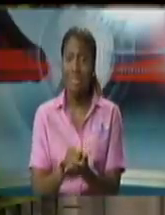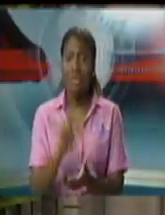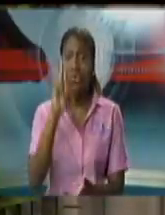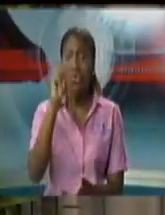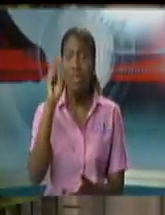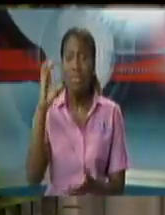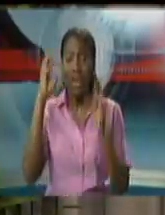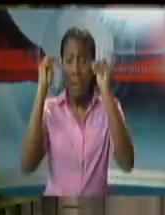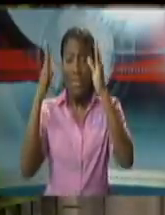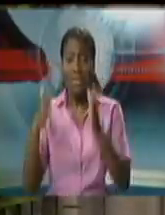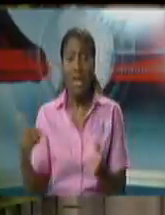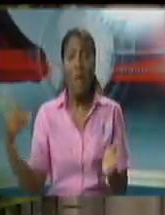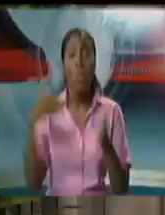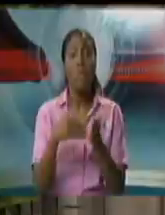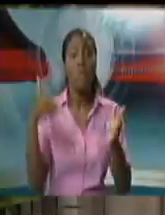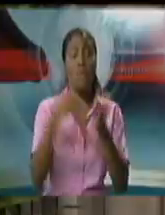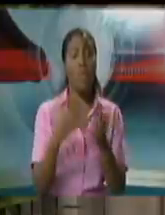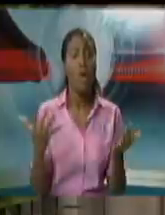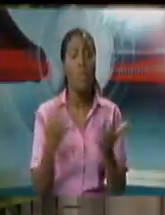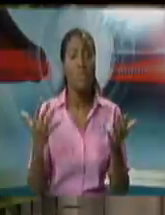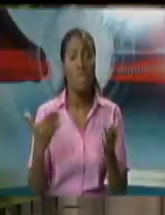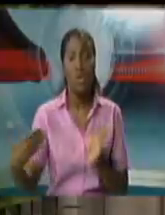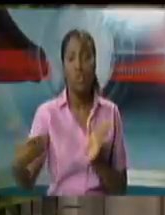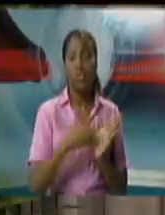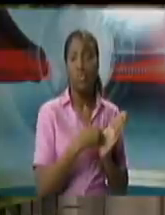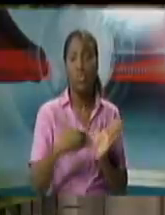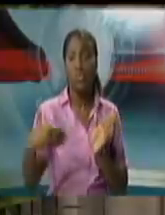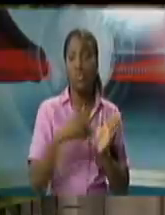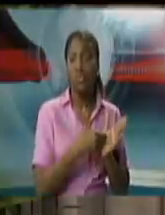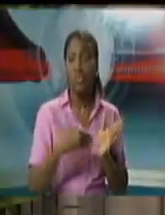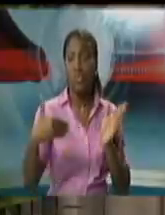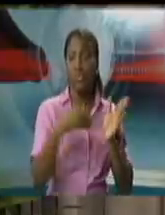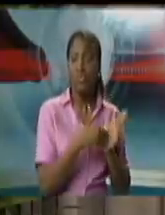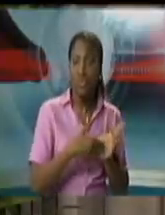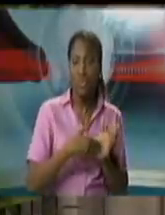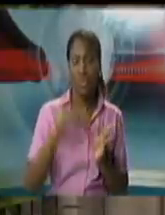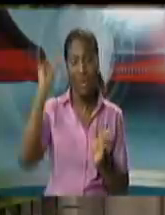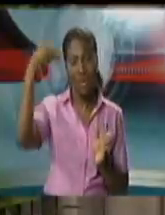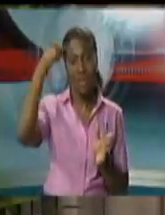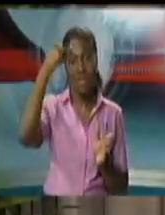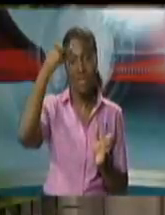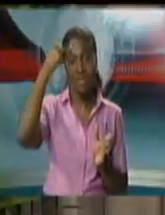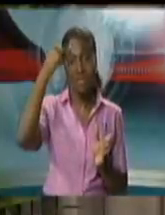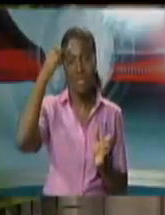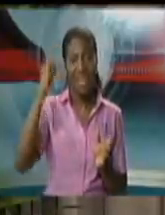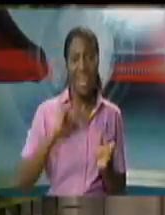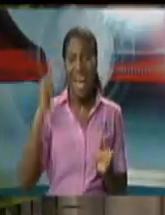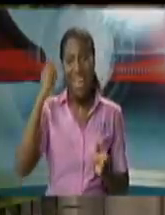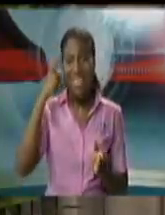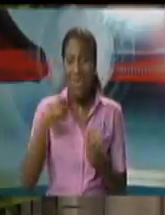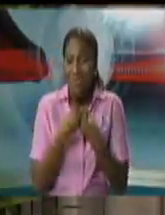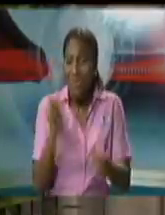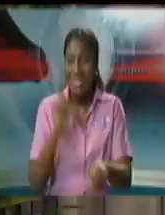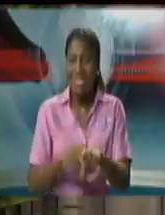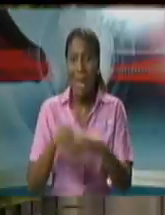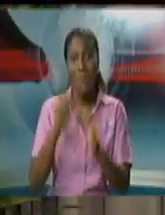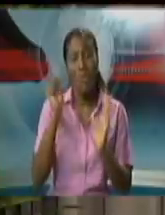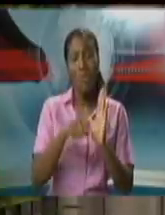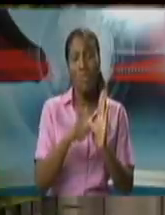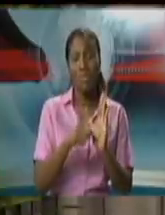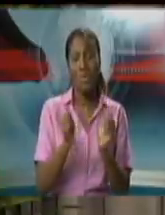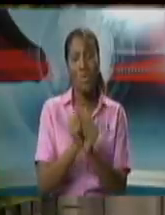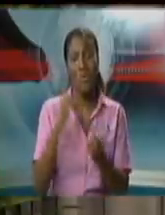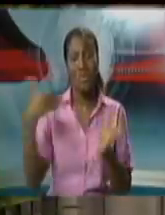members is active litigation on matters that i respectfully believe ought not to even be in the court process mr